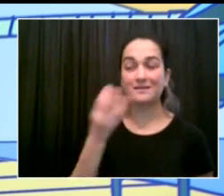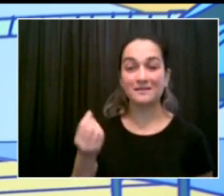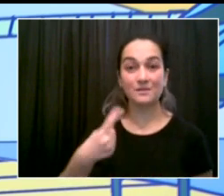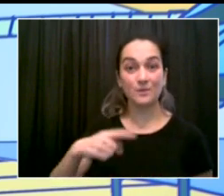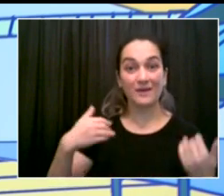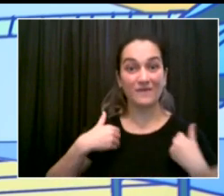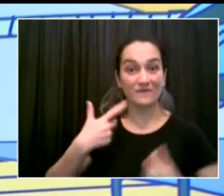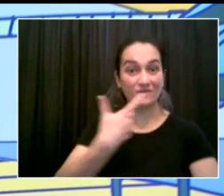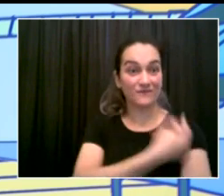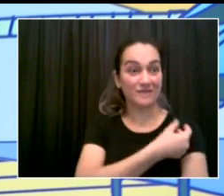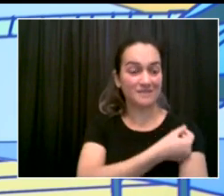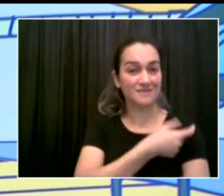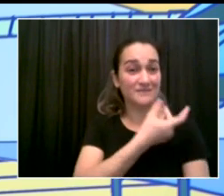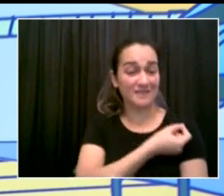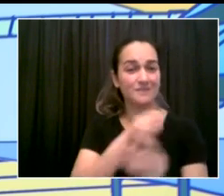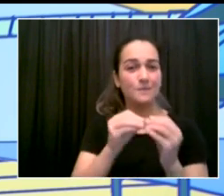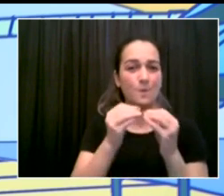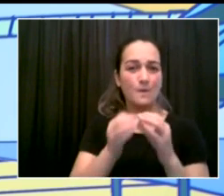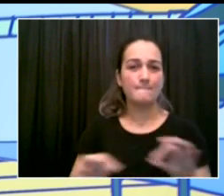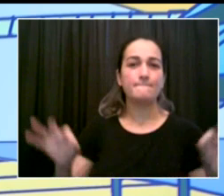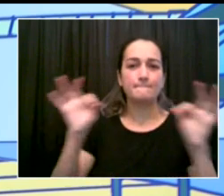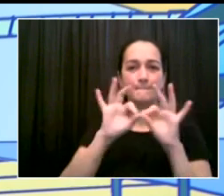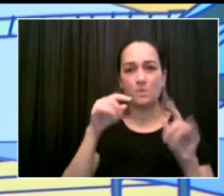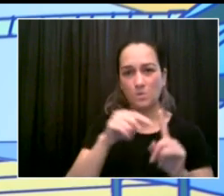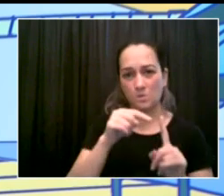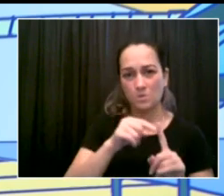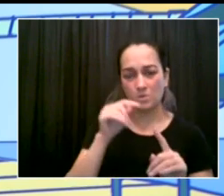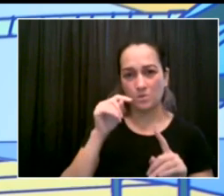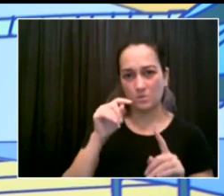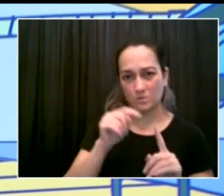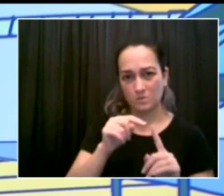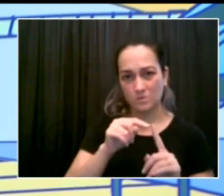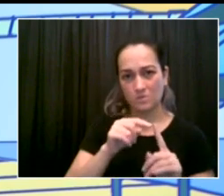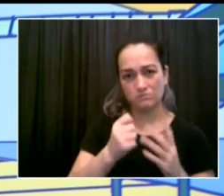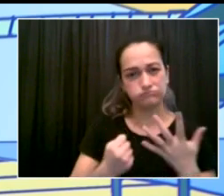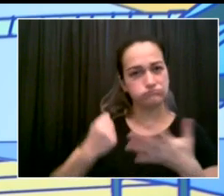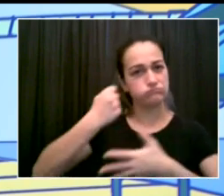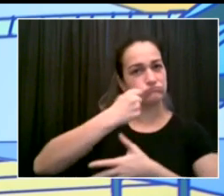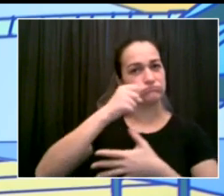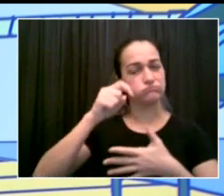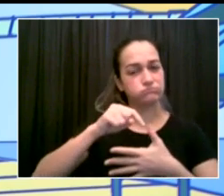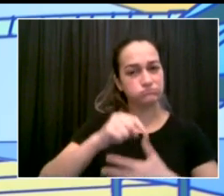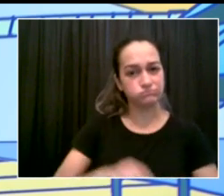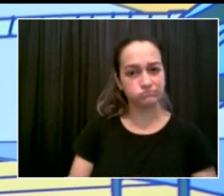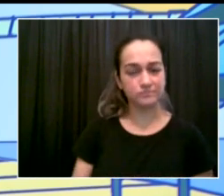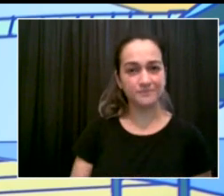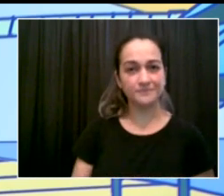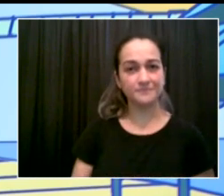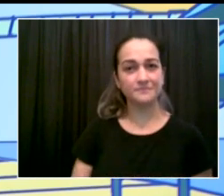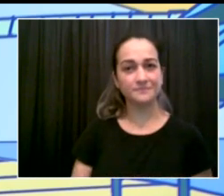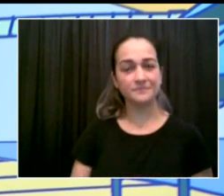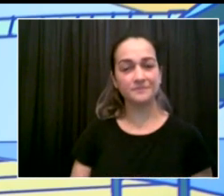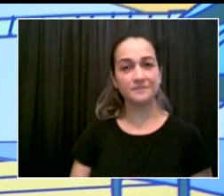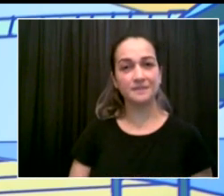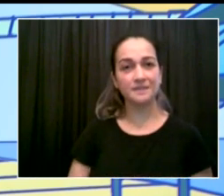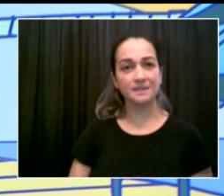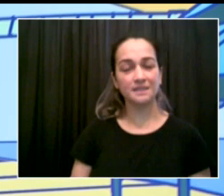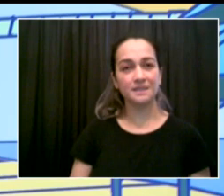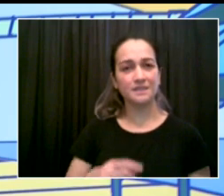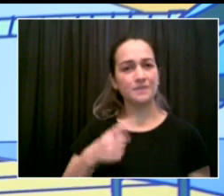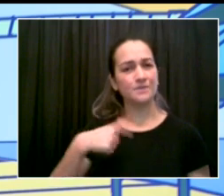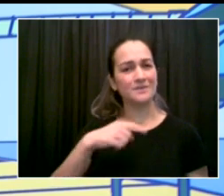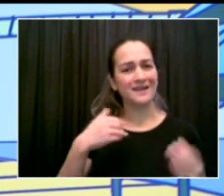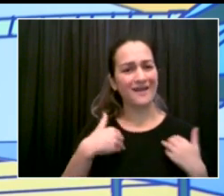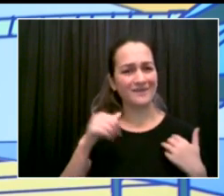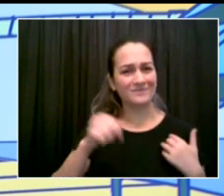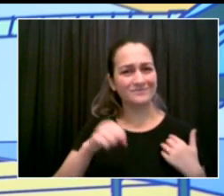get them ready to come back, and there's many, many answers to that question. We'll get you a breakout, but it's been intense. And remember, when our